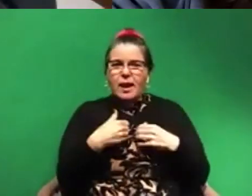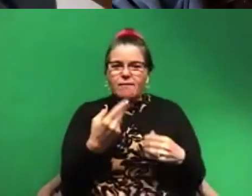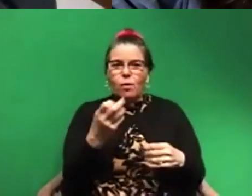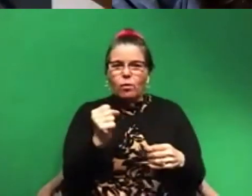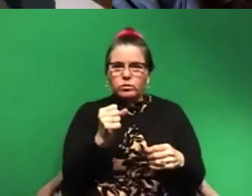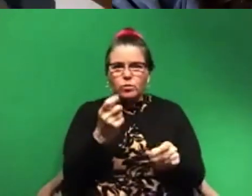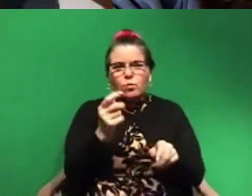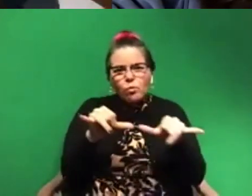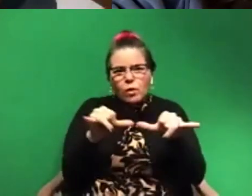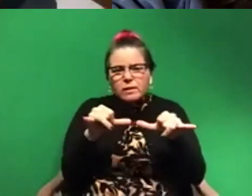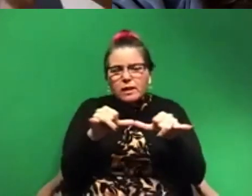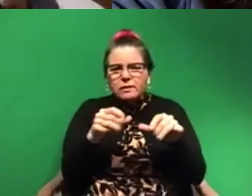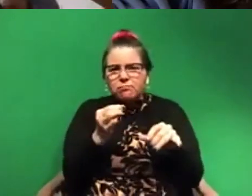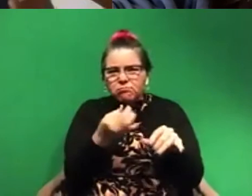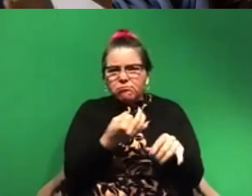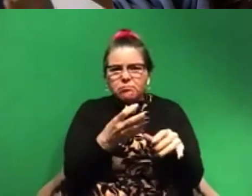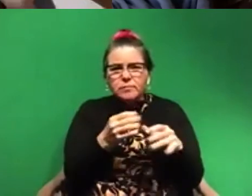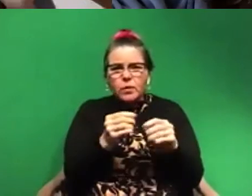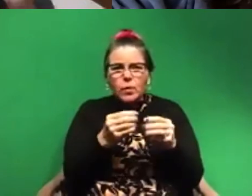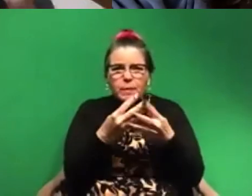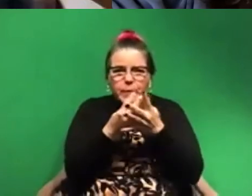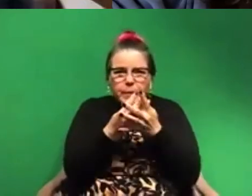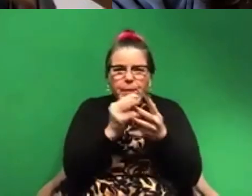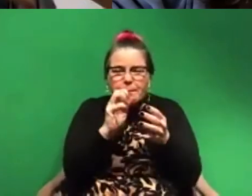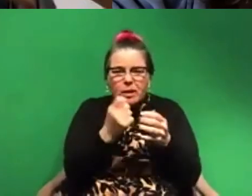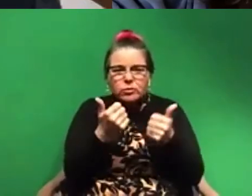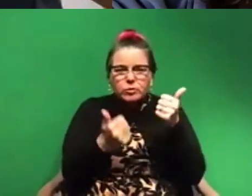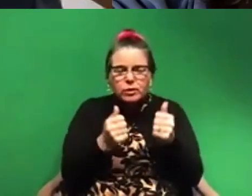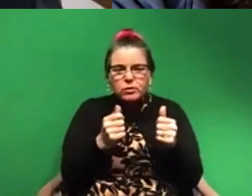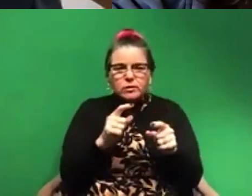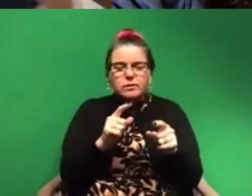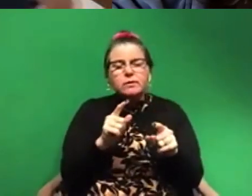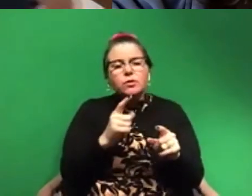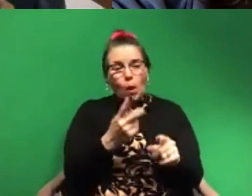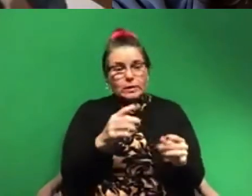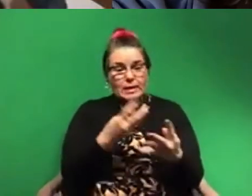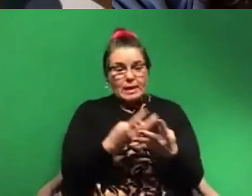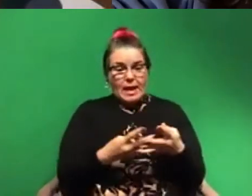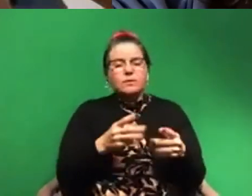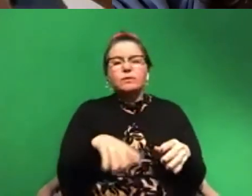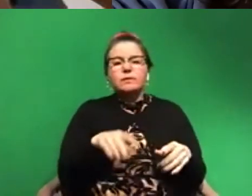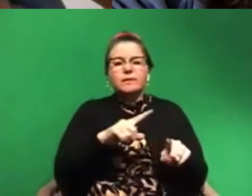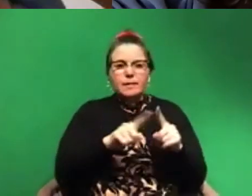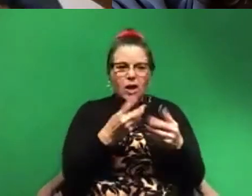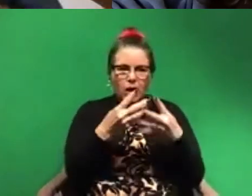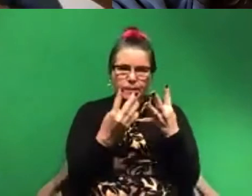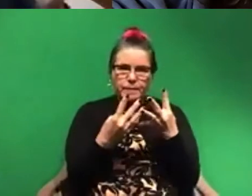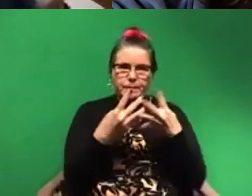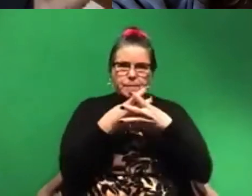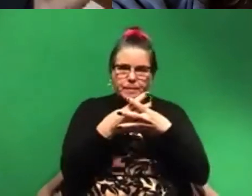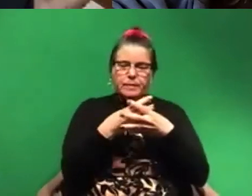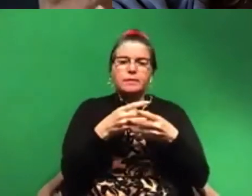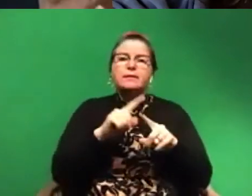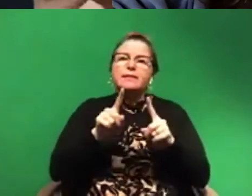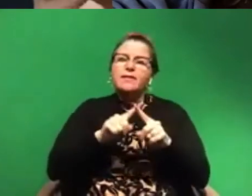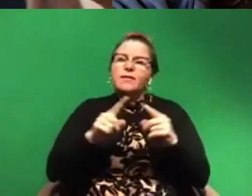that's a fine mesh? Those two nets will pick up two different groups of organisms. So the big, big hole net, you're going to get big